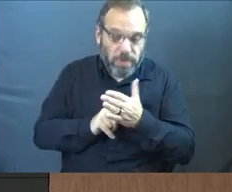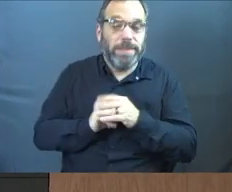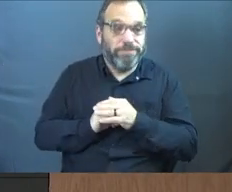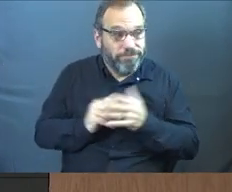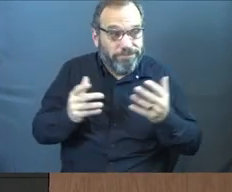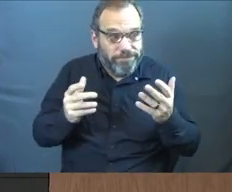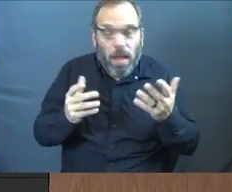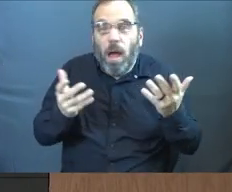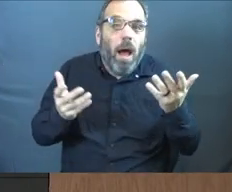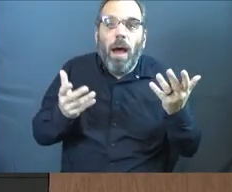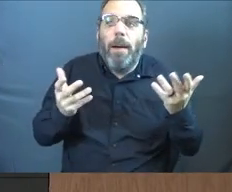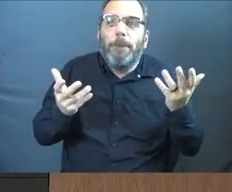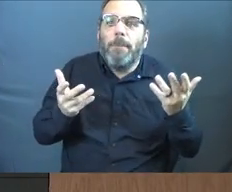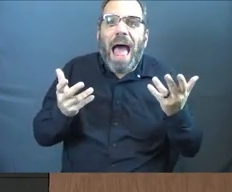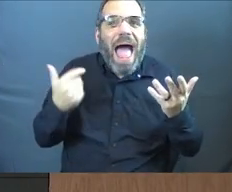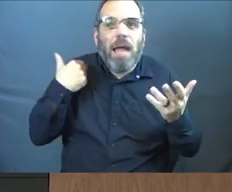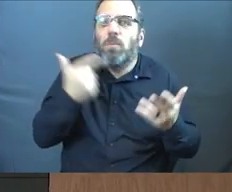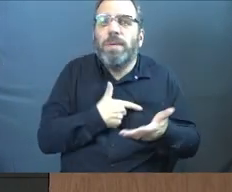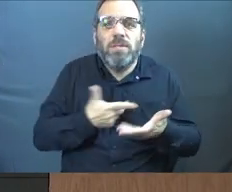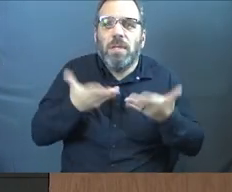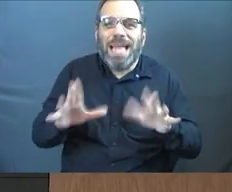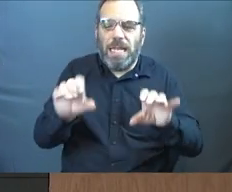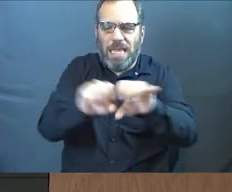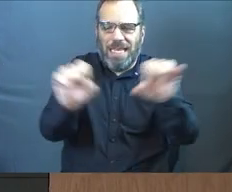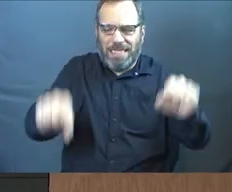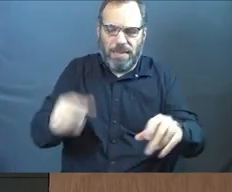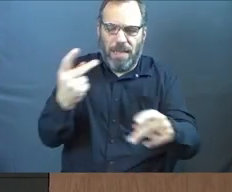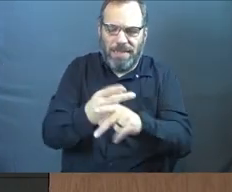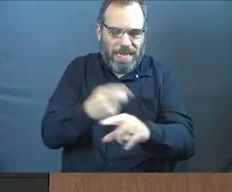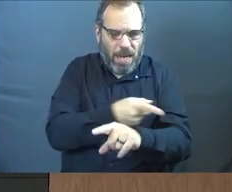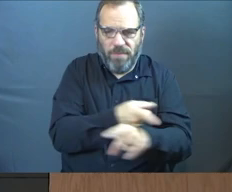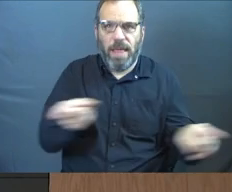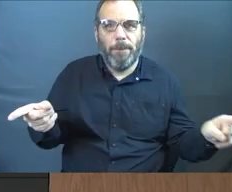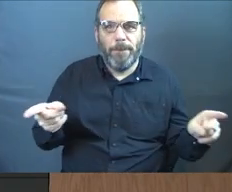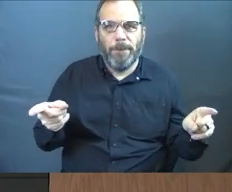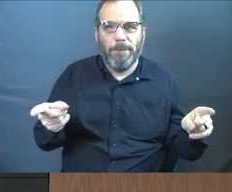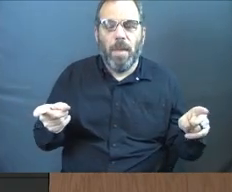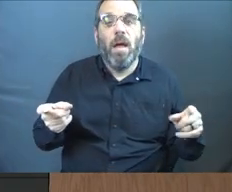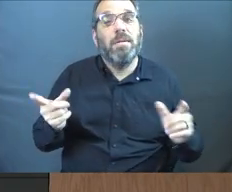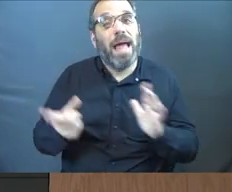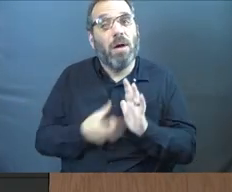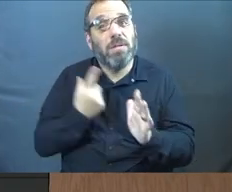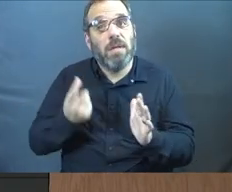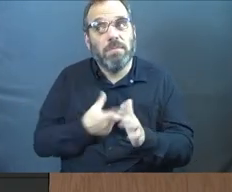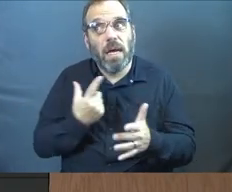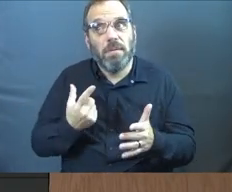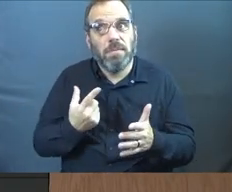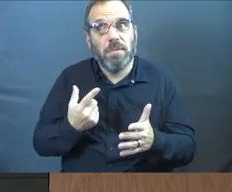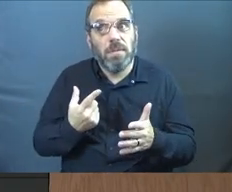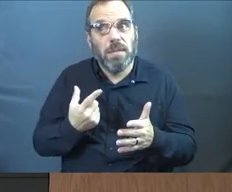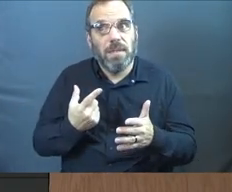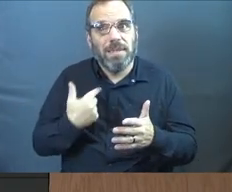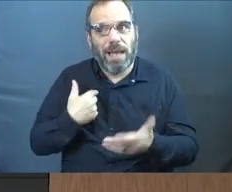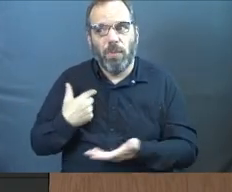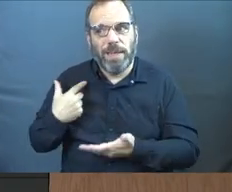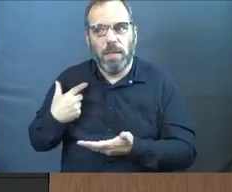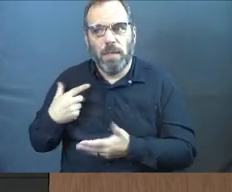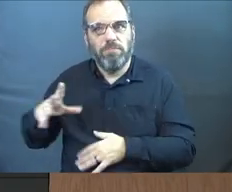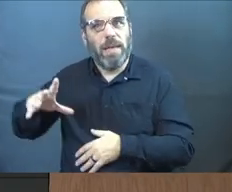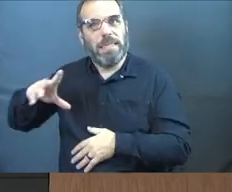something, I guess. And we should just let the system take care of it. And sometimes that's the way that we get talking.